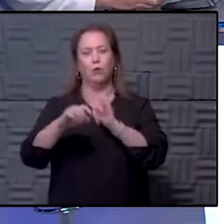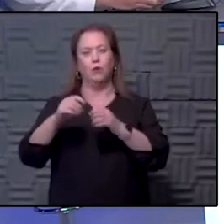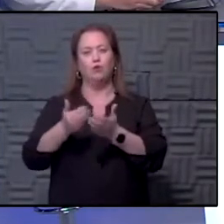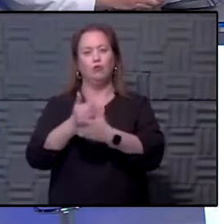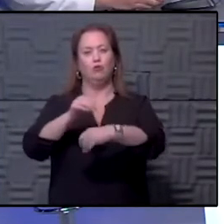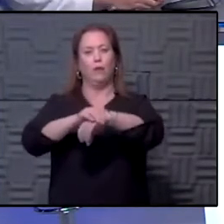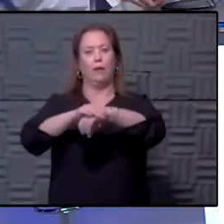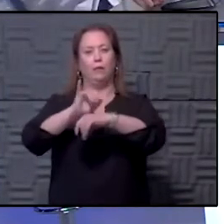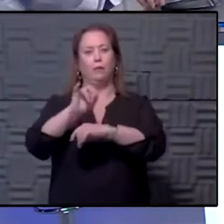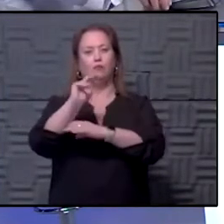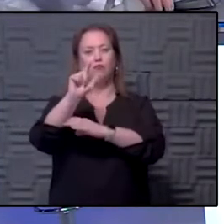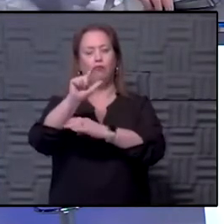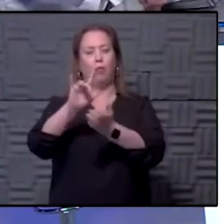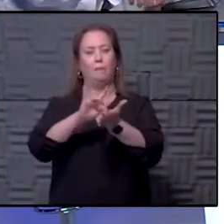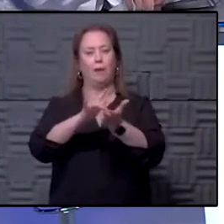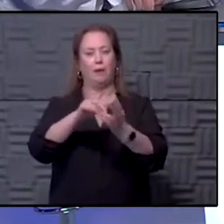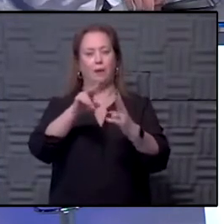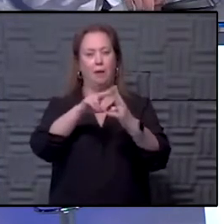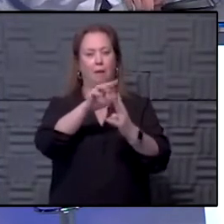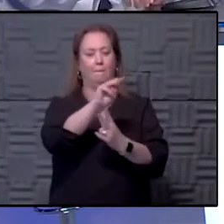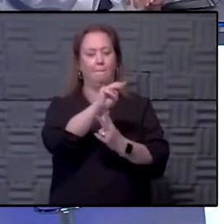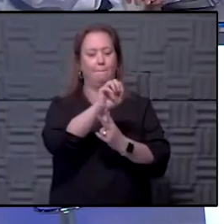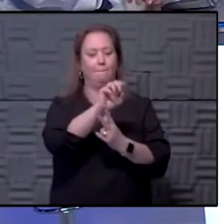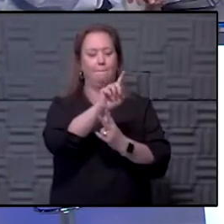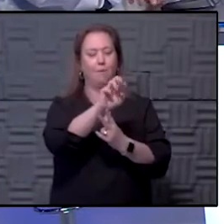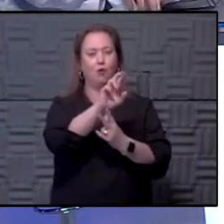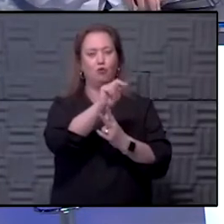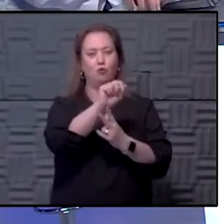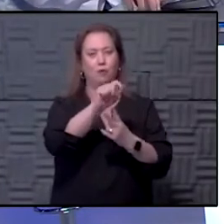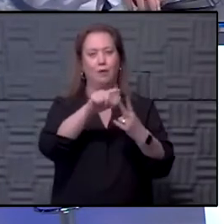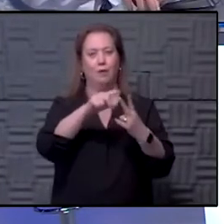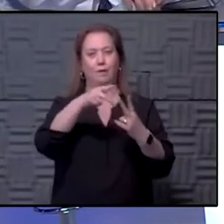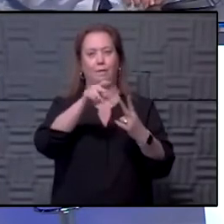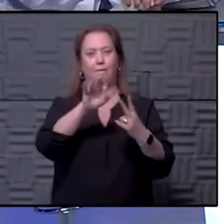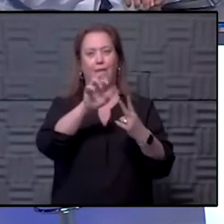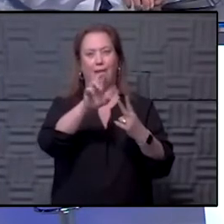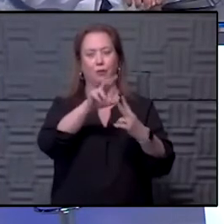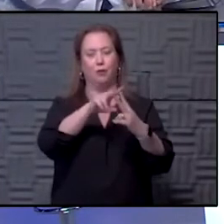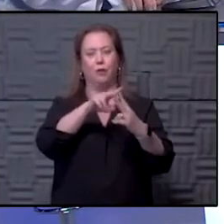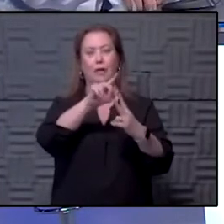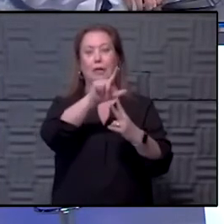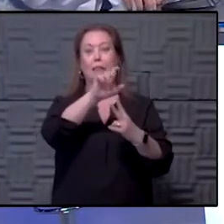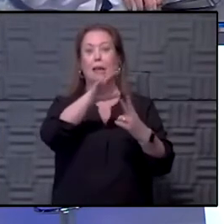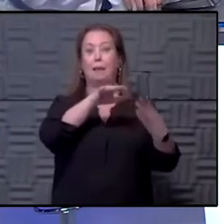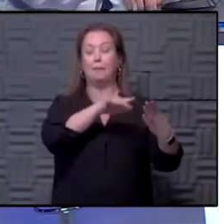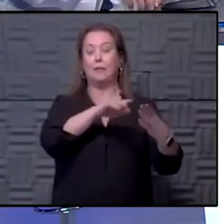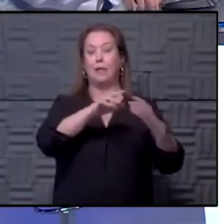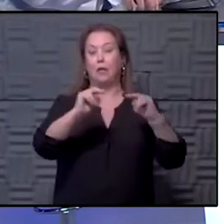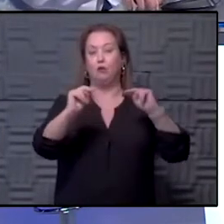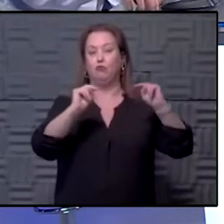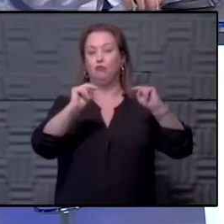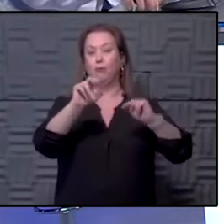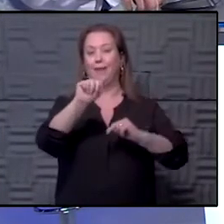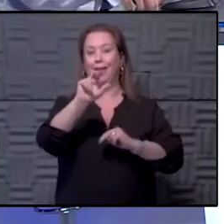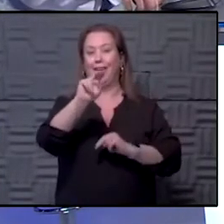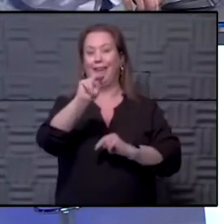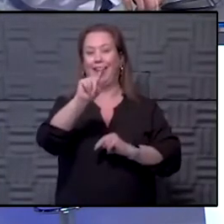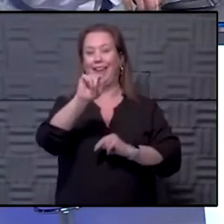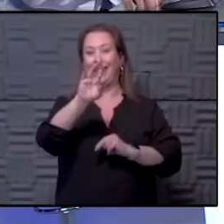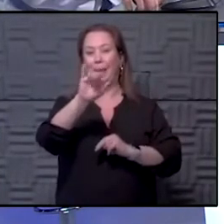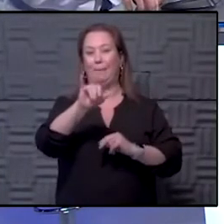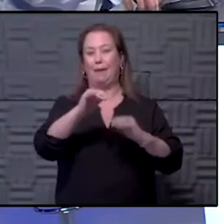England Journal of Medicine, both about Moderna and Pfizer. But these were lab studies. So, these were looking at just at neutralizing antibody levels